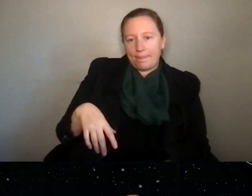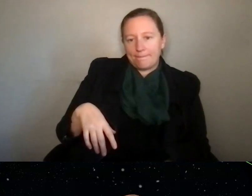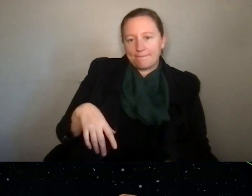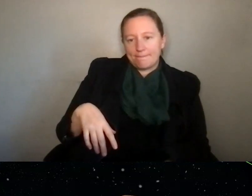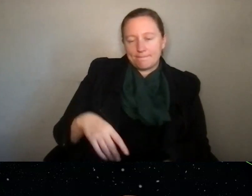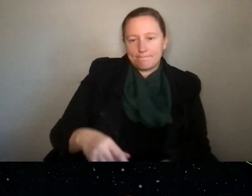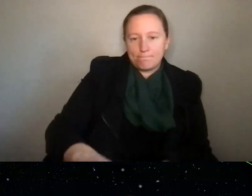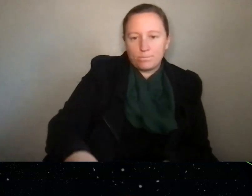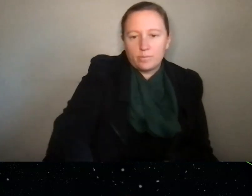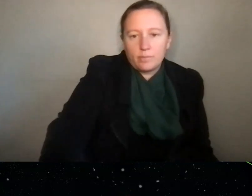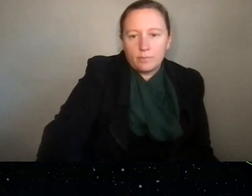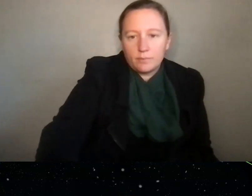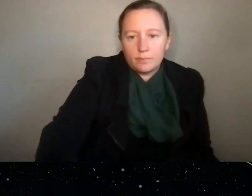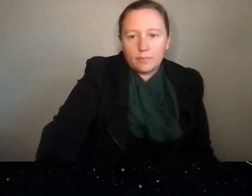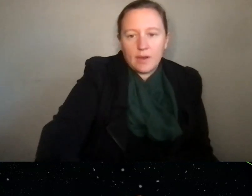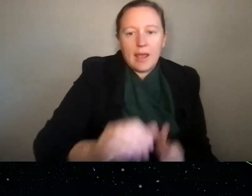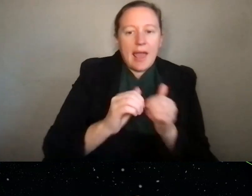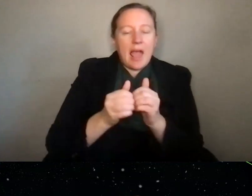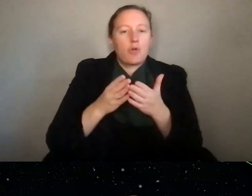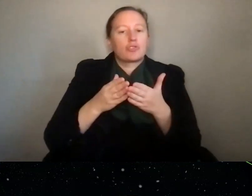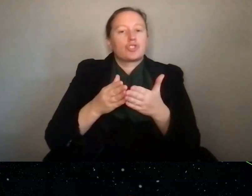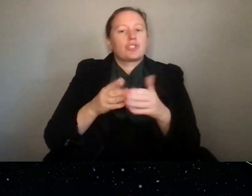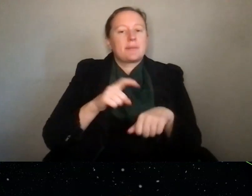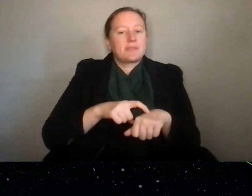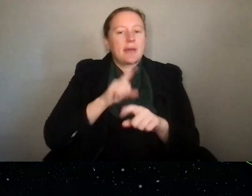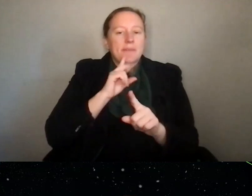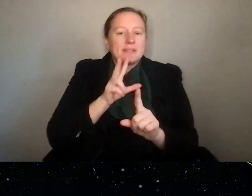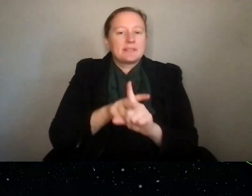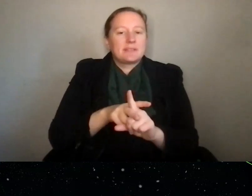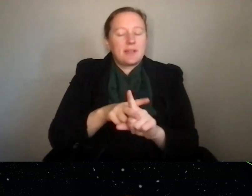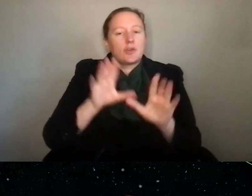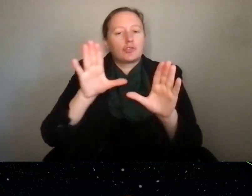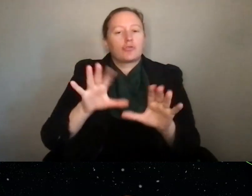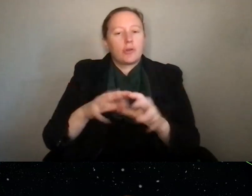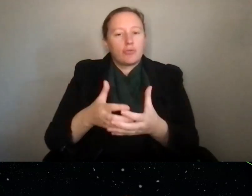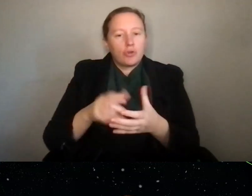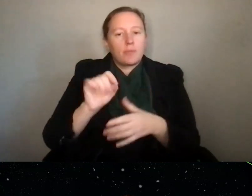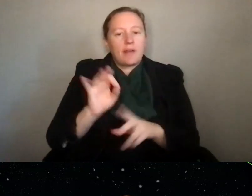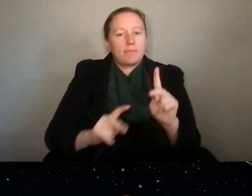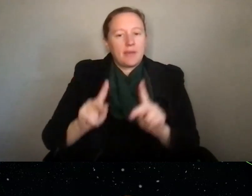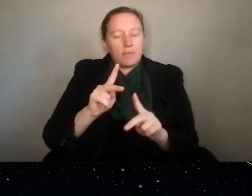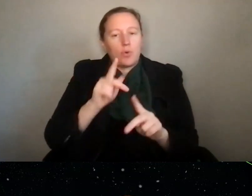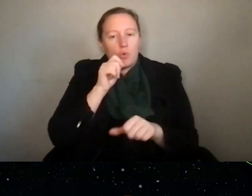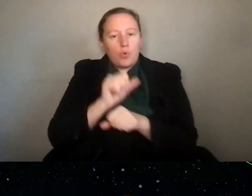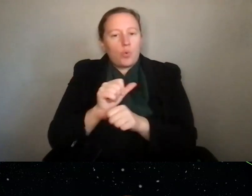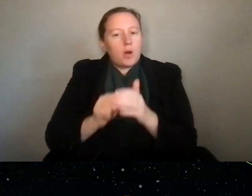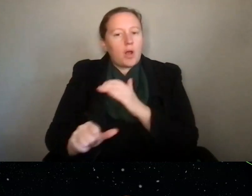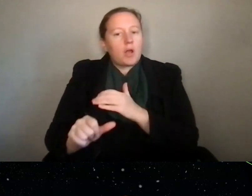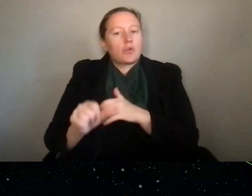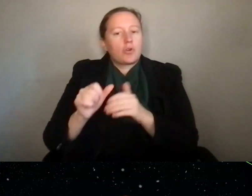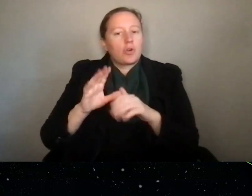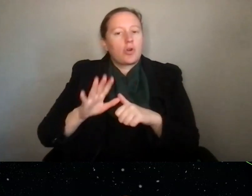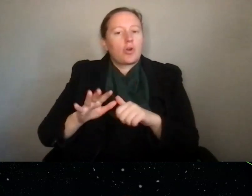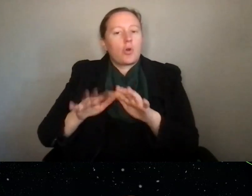The way ship time is allocated, there's a great group of people in the Division of Ocean Sciences who know which